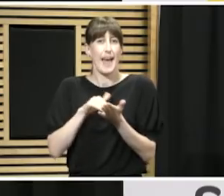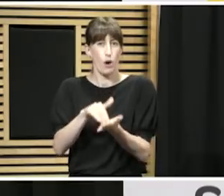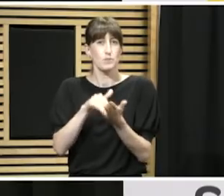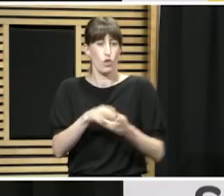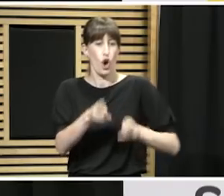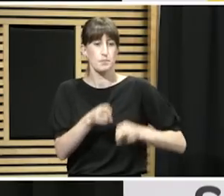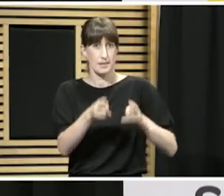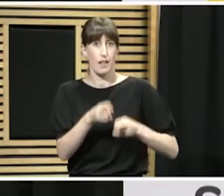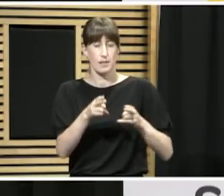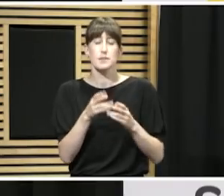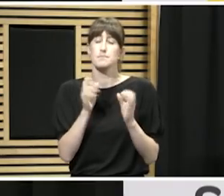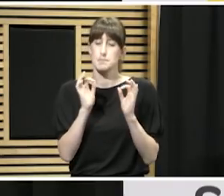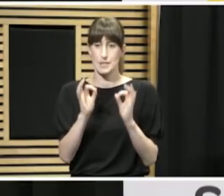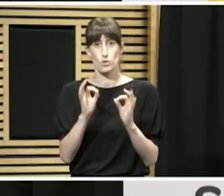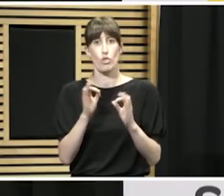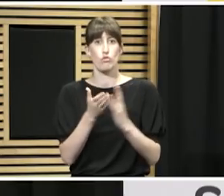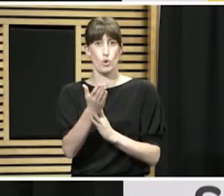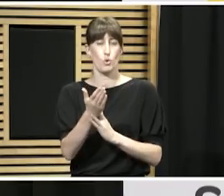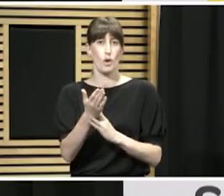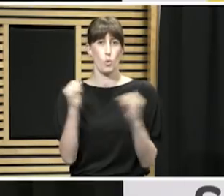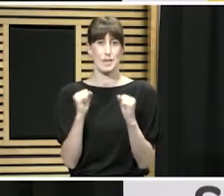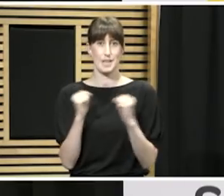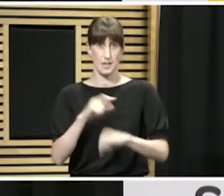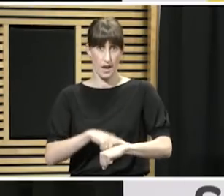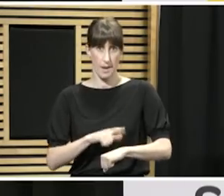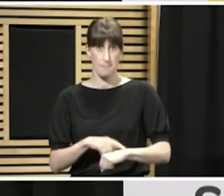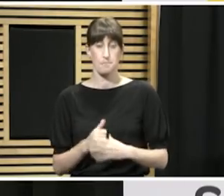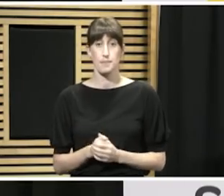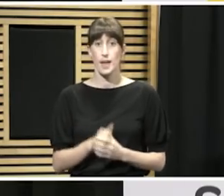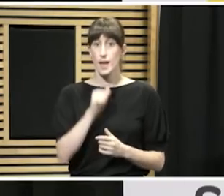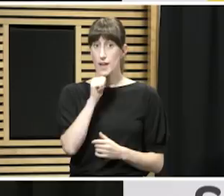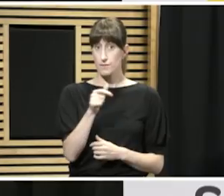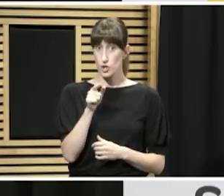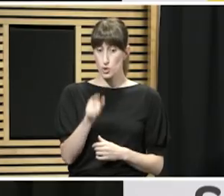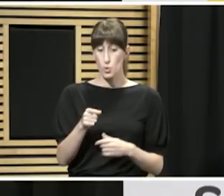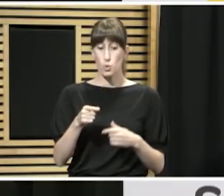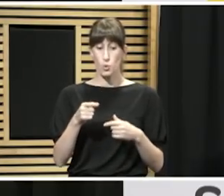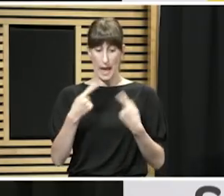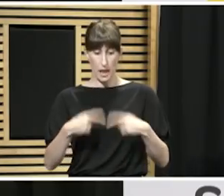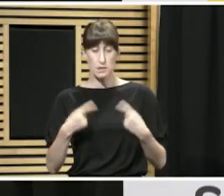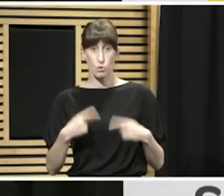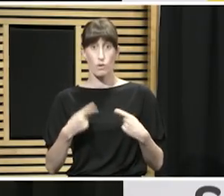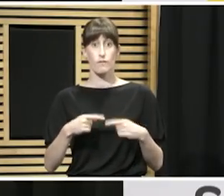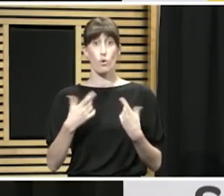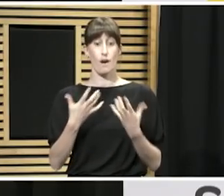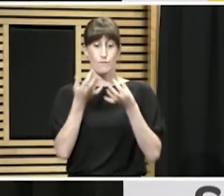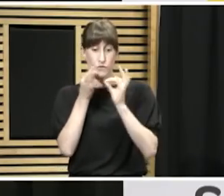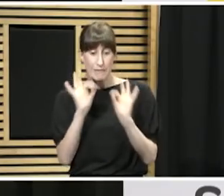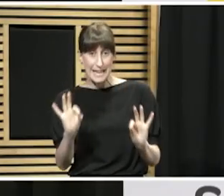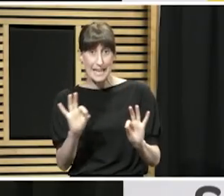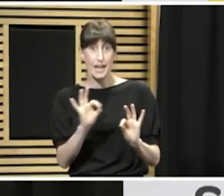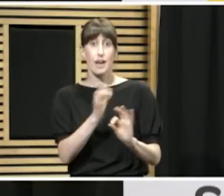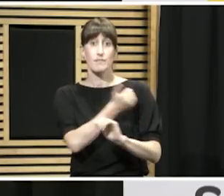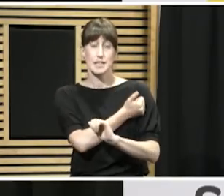It's very important that the people who are eligible for free flu vaccination are prioritised